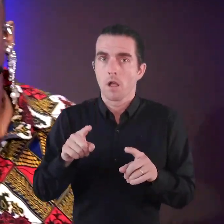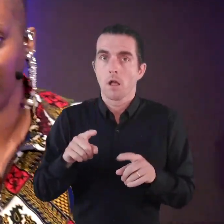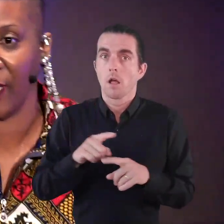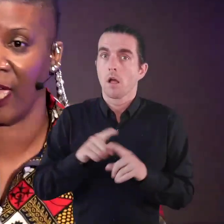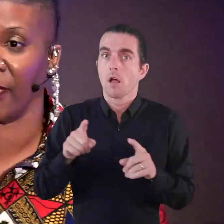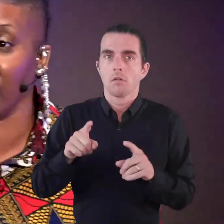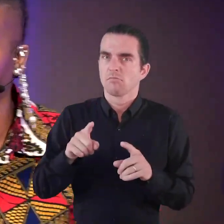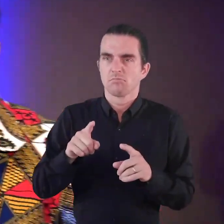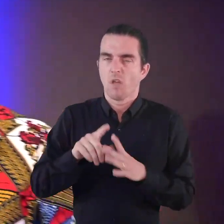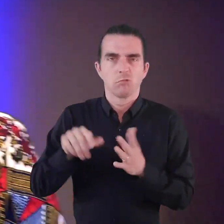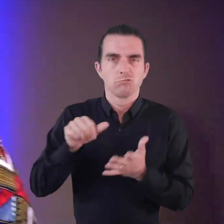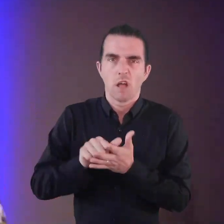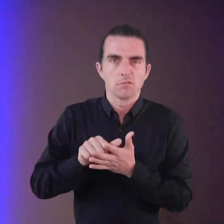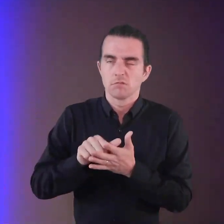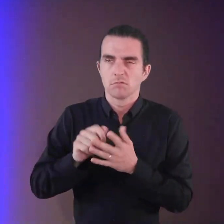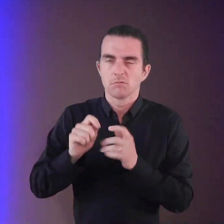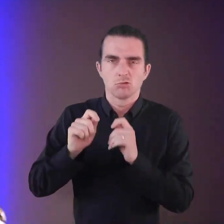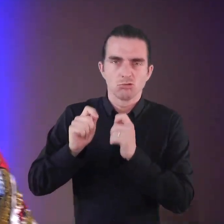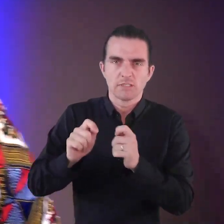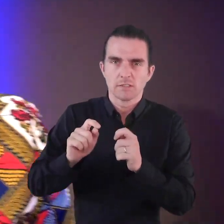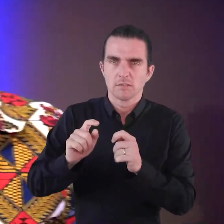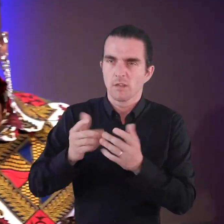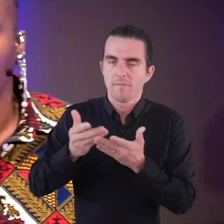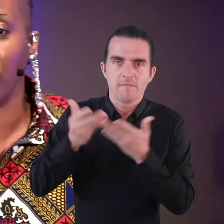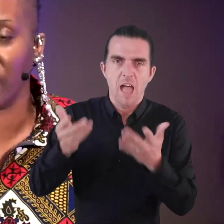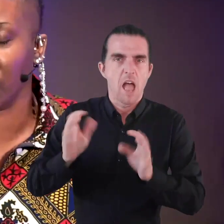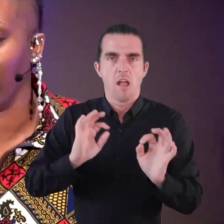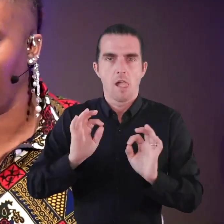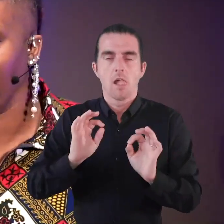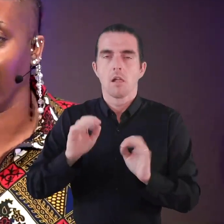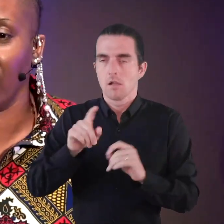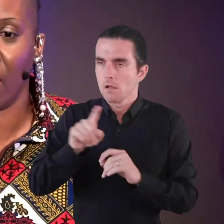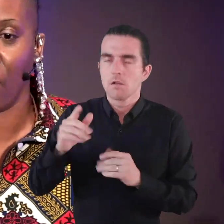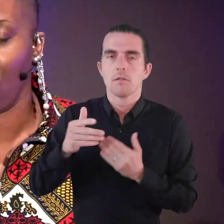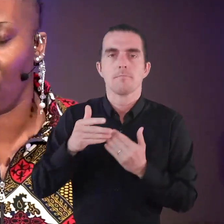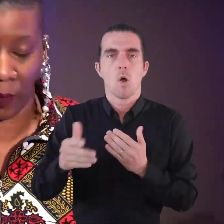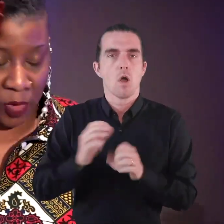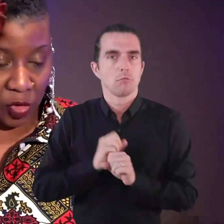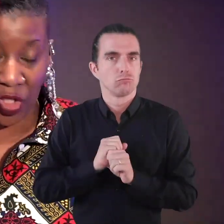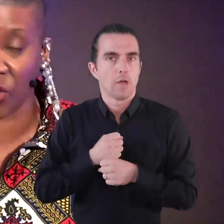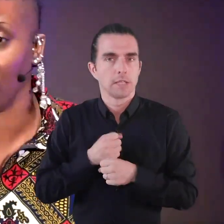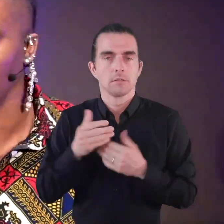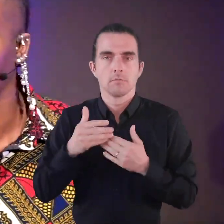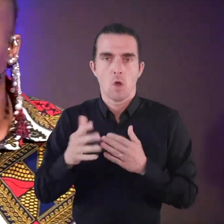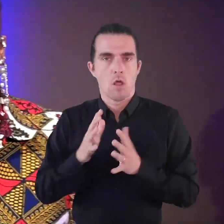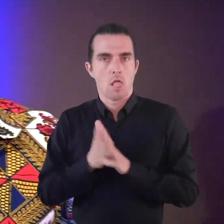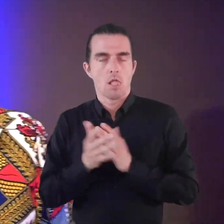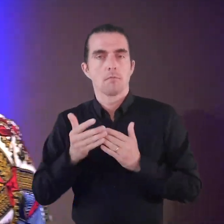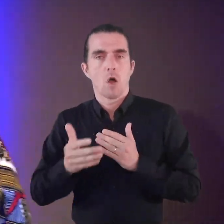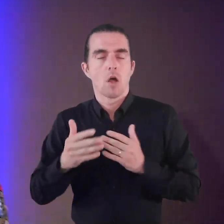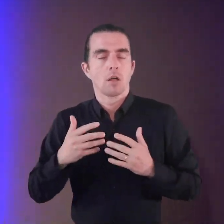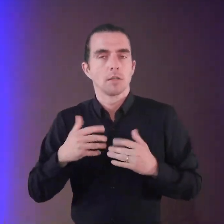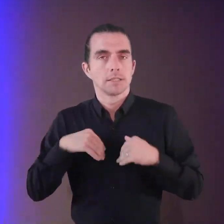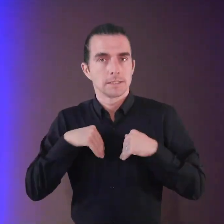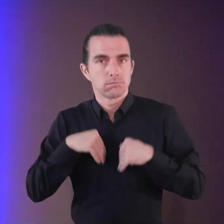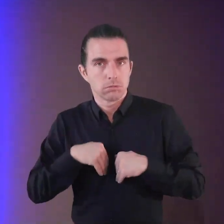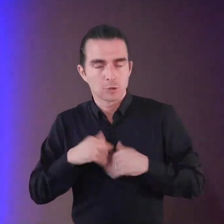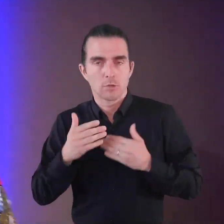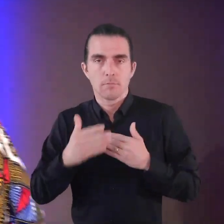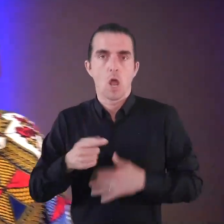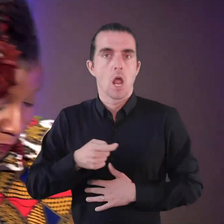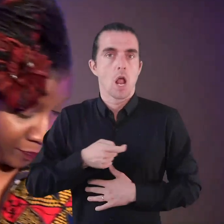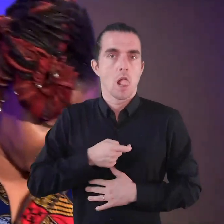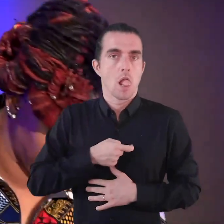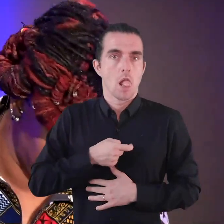differently and unfairly in their lives run the risk of having more stress disorders such as depression and